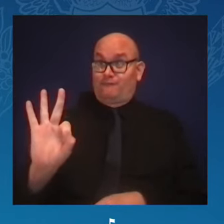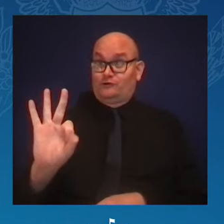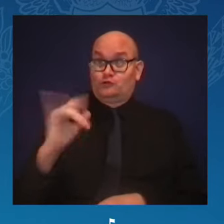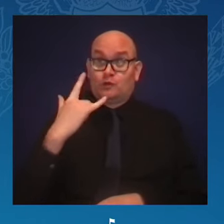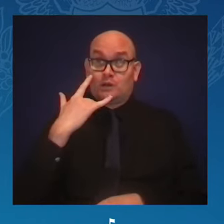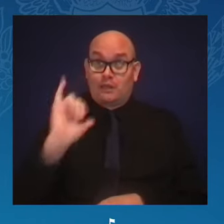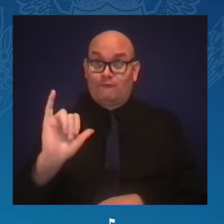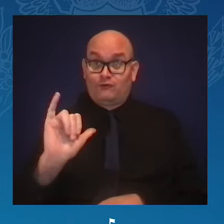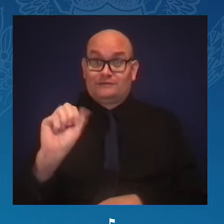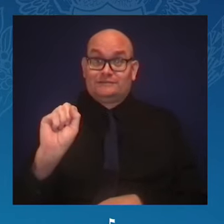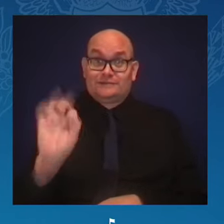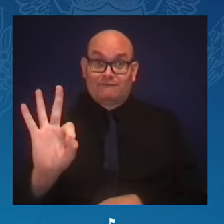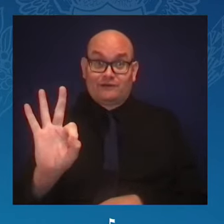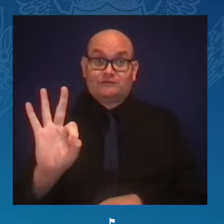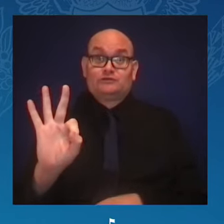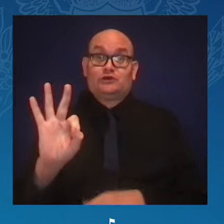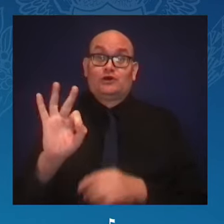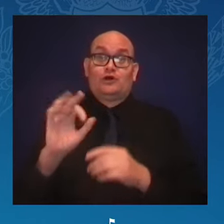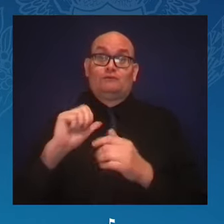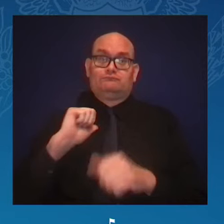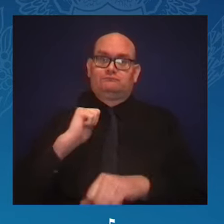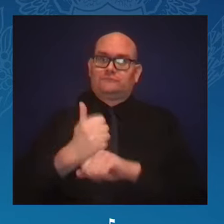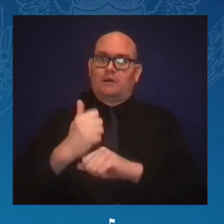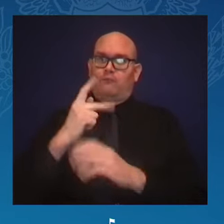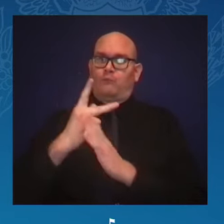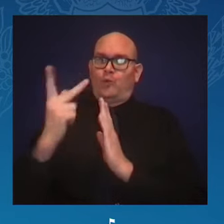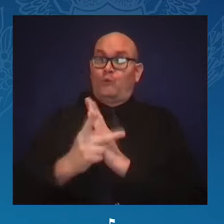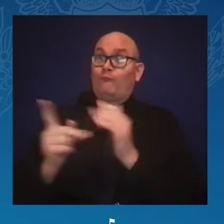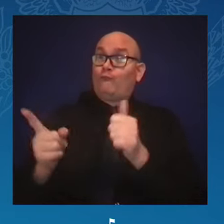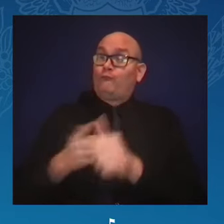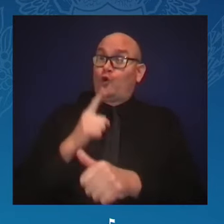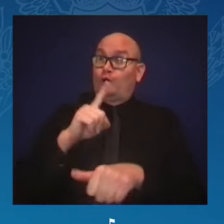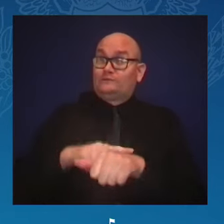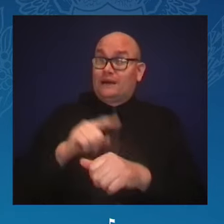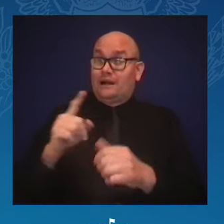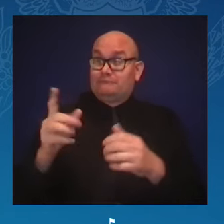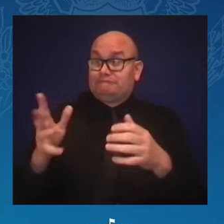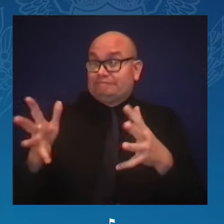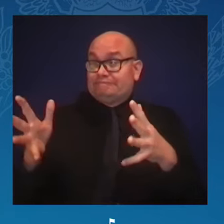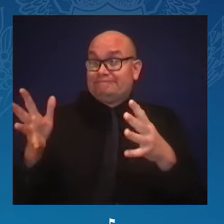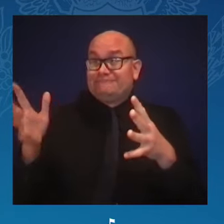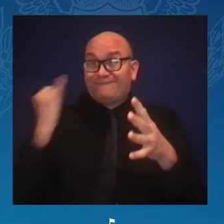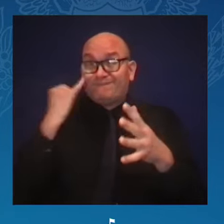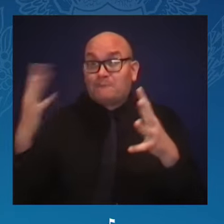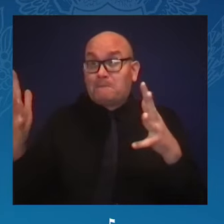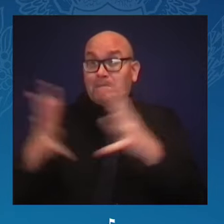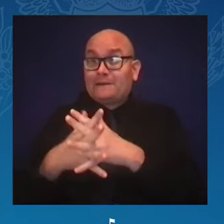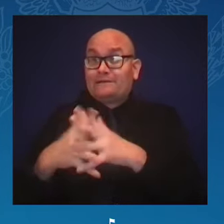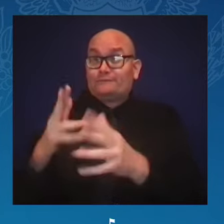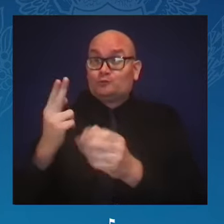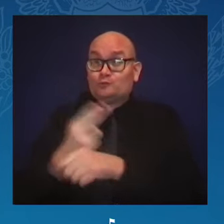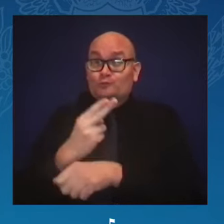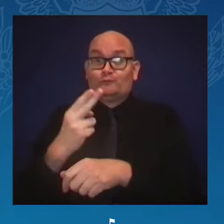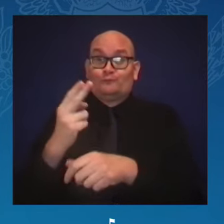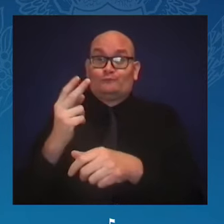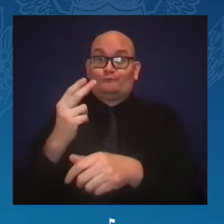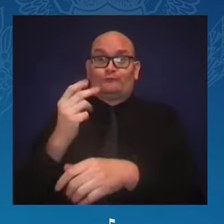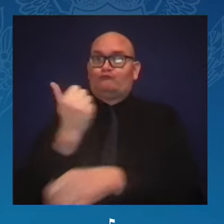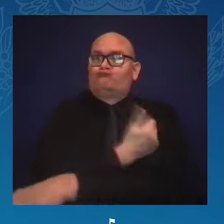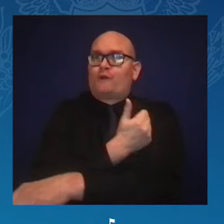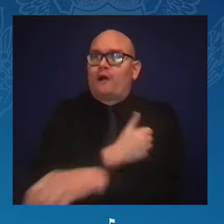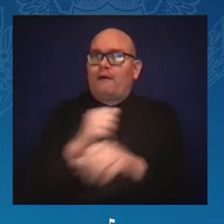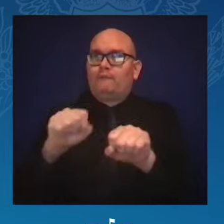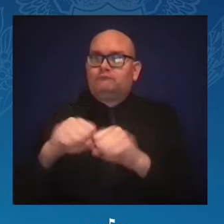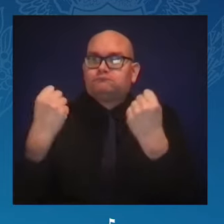opportunity to earn a high school degree and find employment. The program was designed as a national